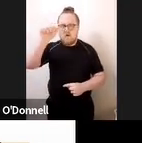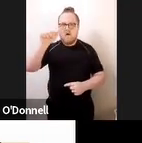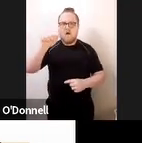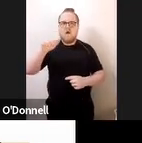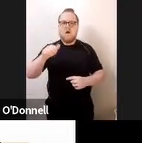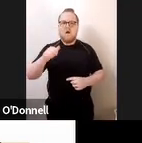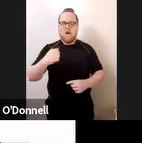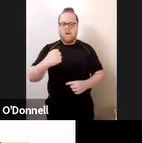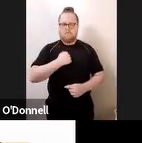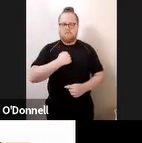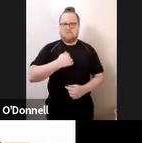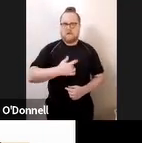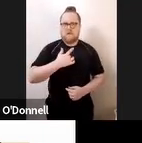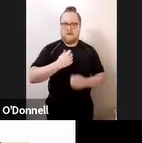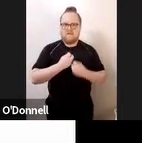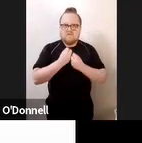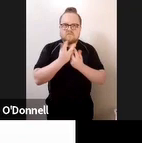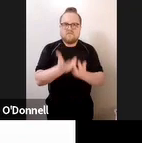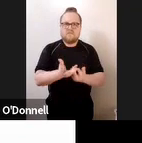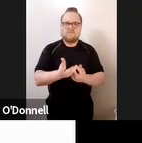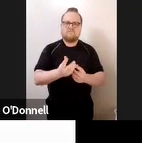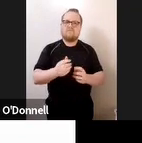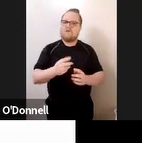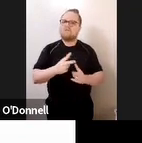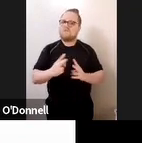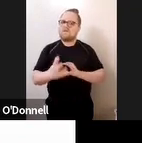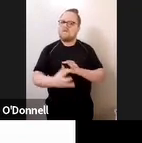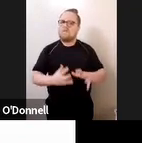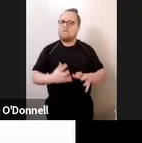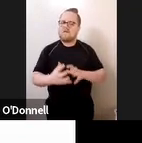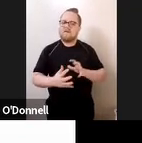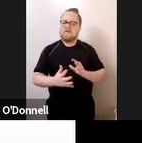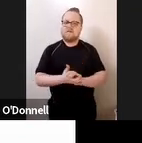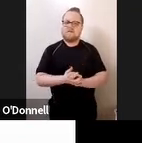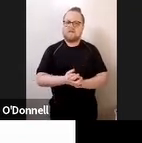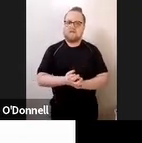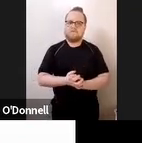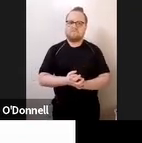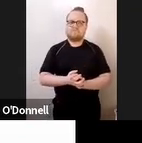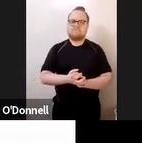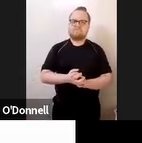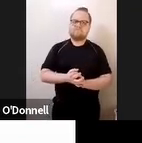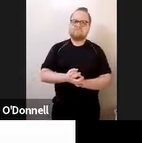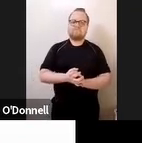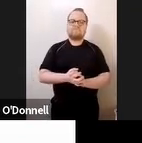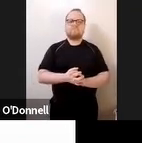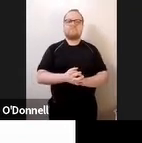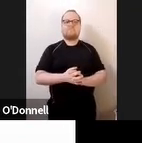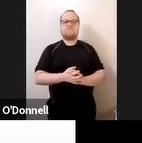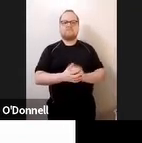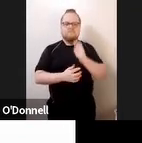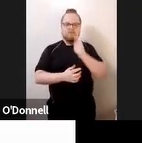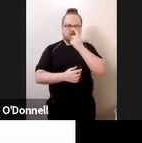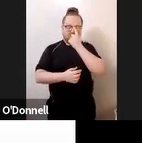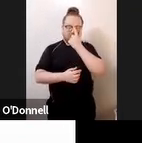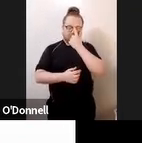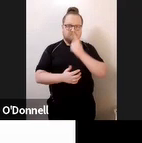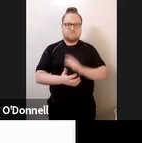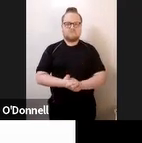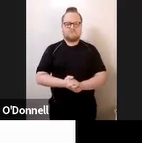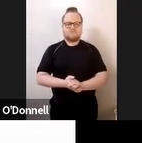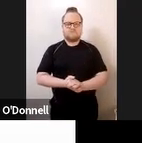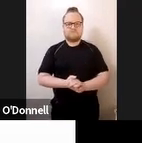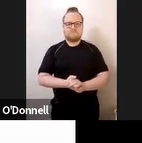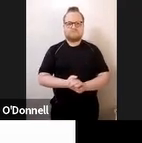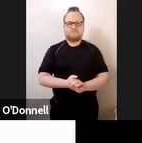work. Next slide, please. But I want to think about this for a moment. Thinking about